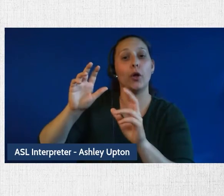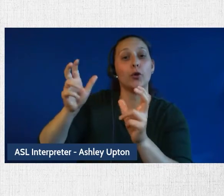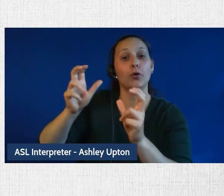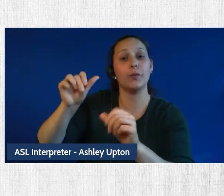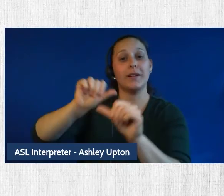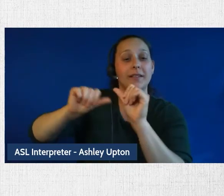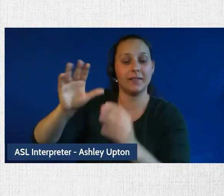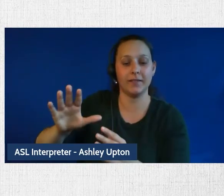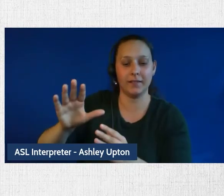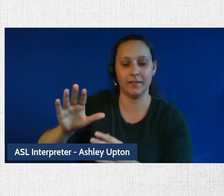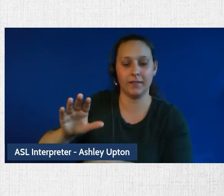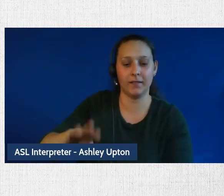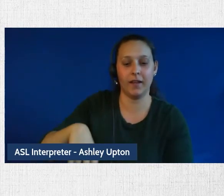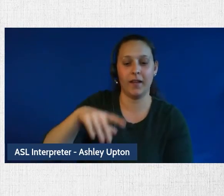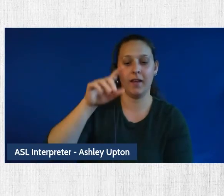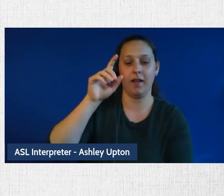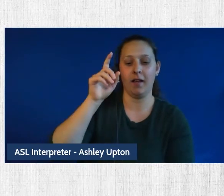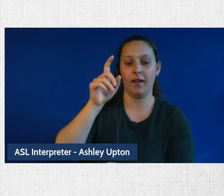Xiaodan and Rohan.